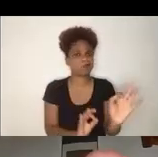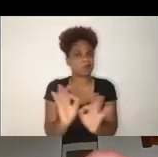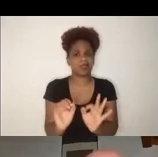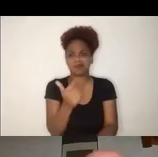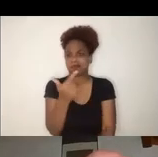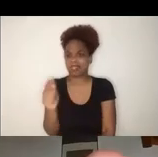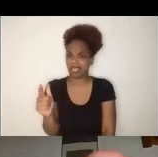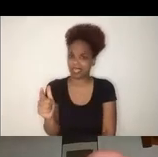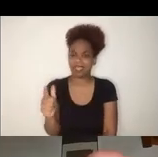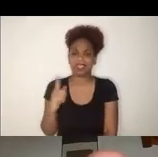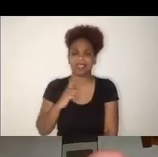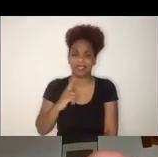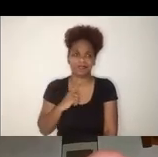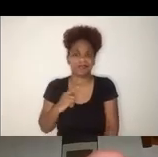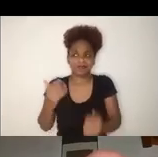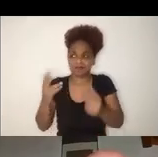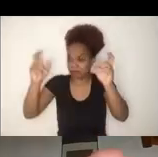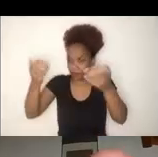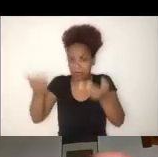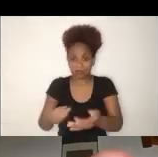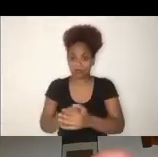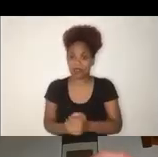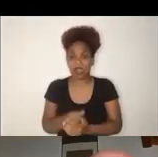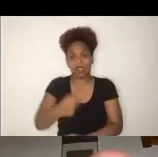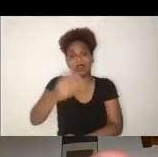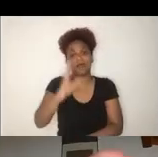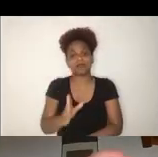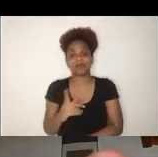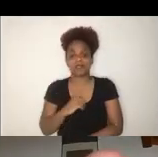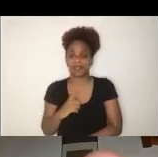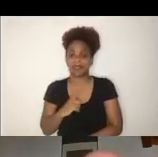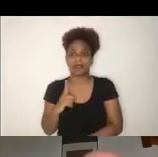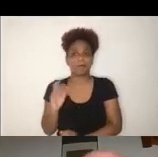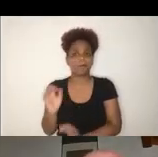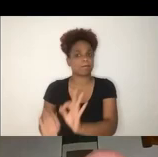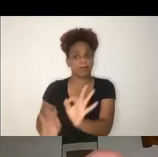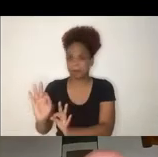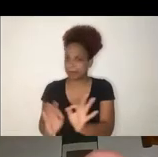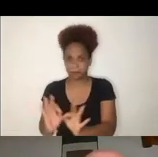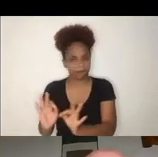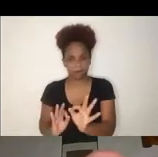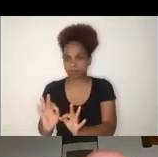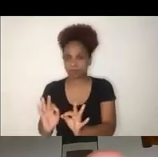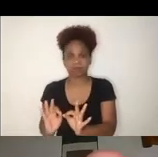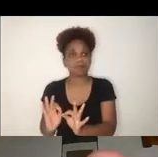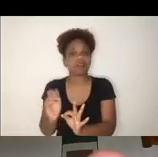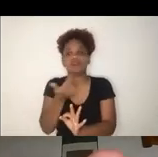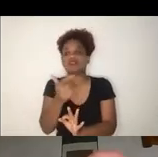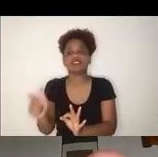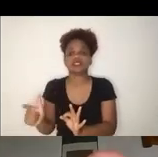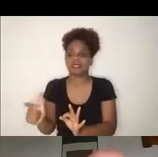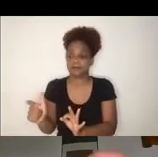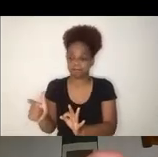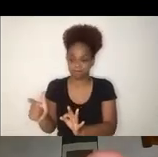And Brazil is one of the countries which really had not the kind of situation in education that would